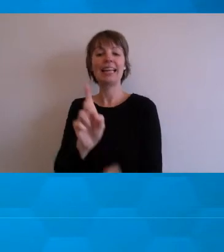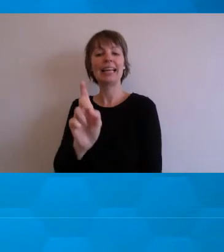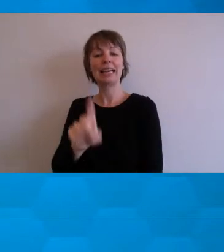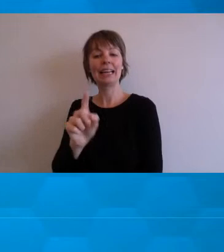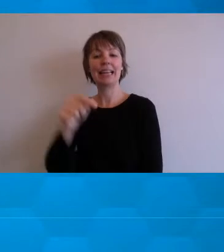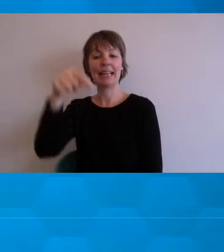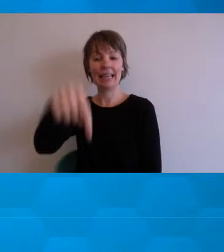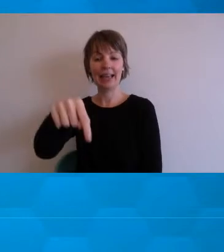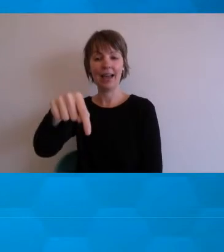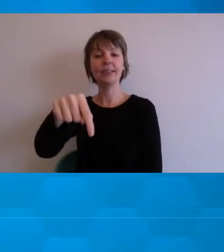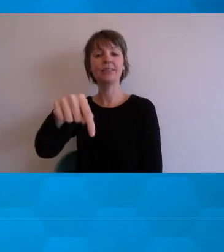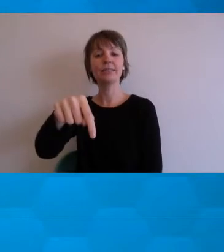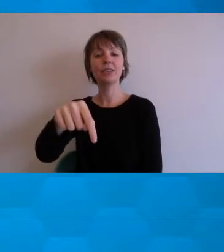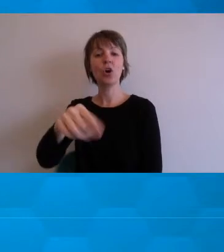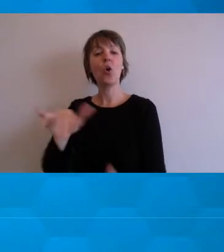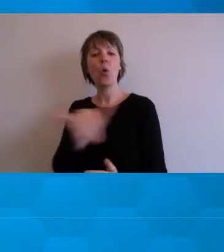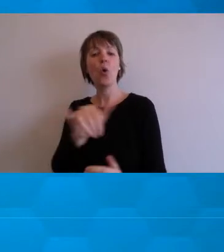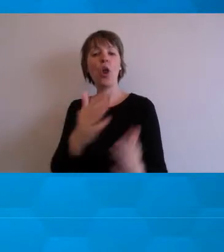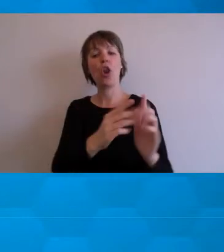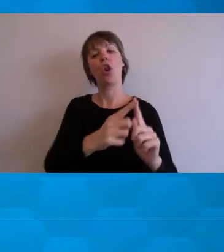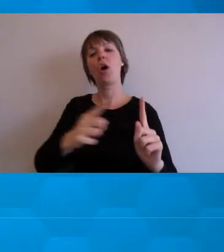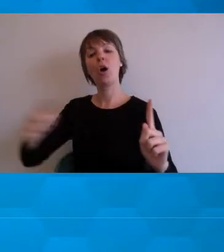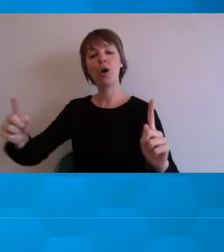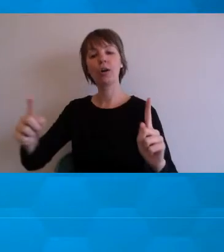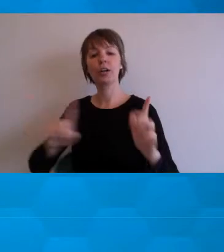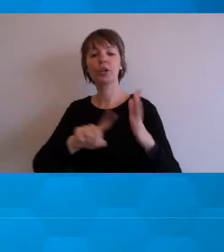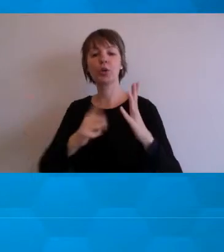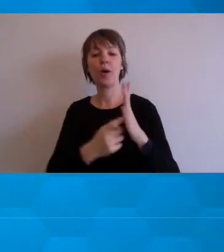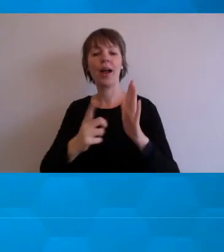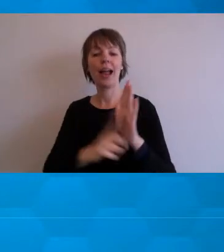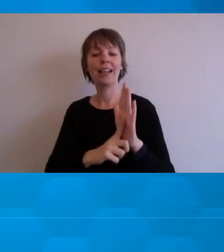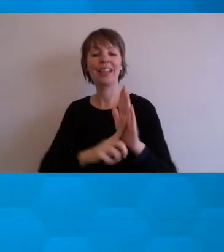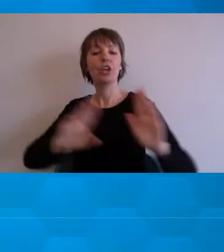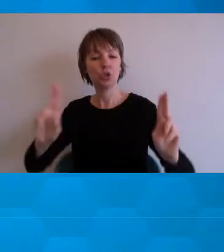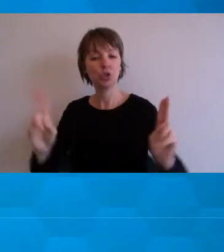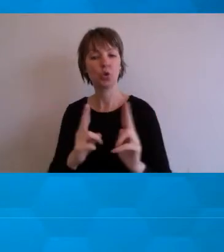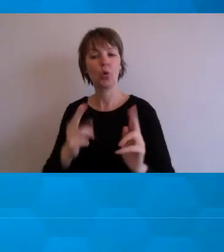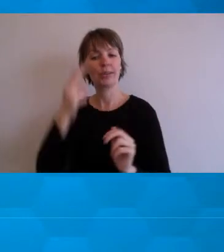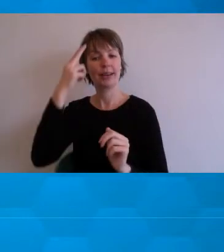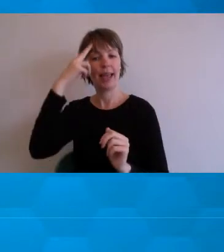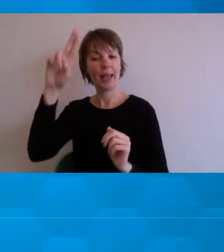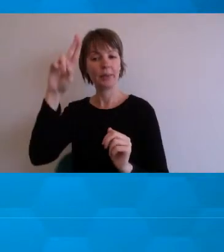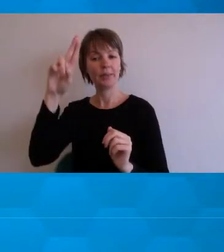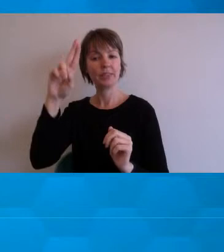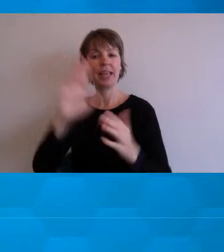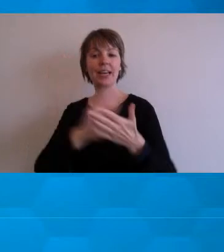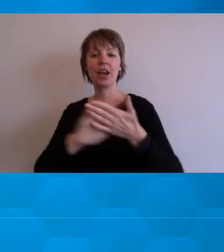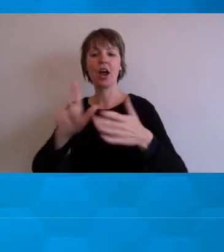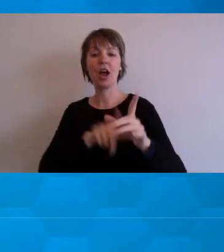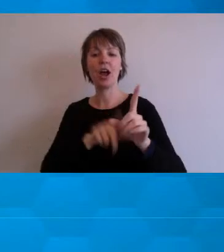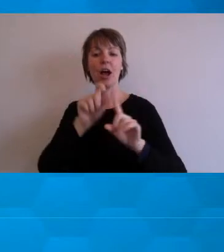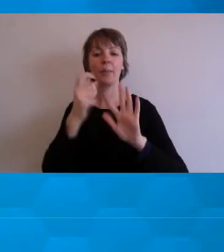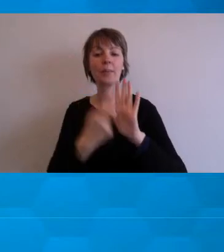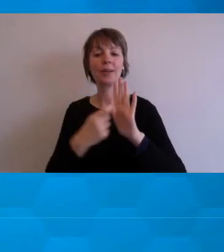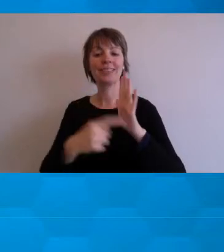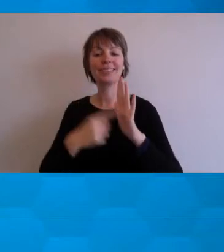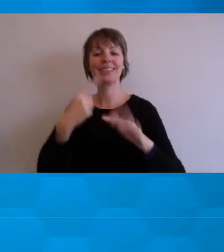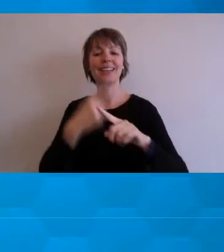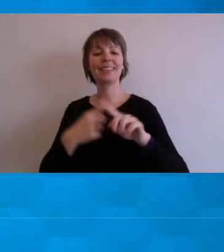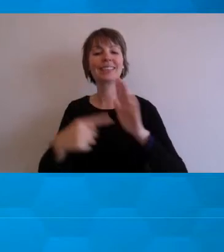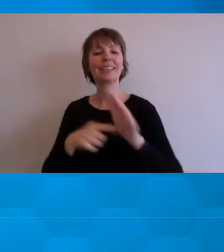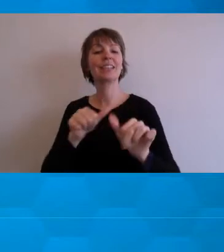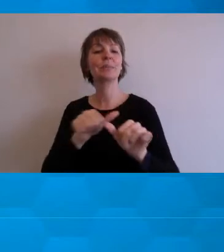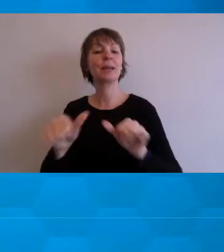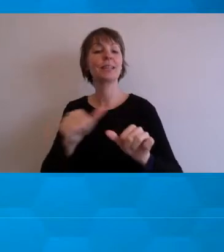Give your links appropriate short names in hypertext. This is because people who use assistive technology often